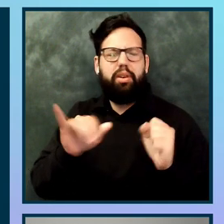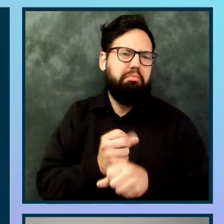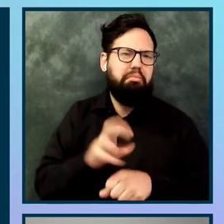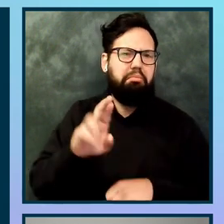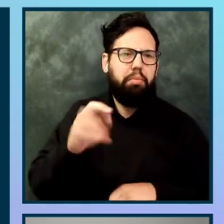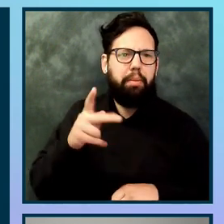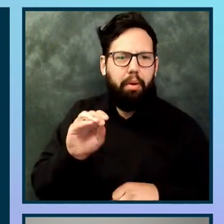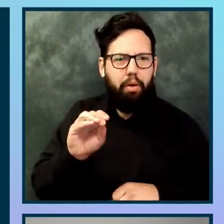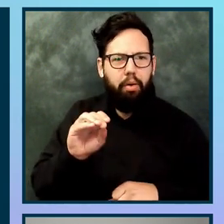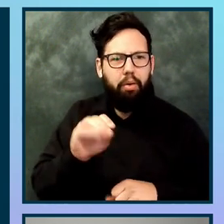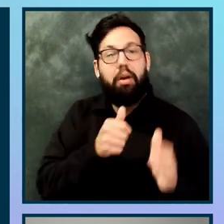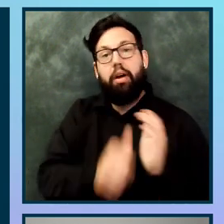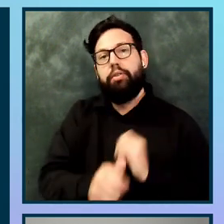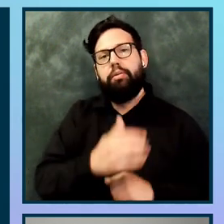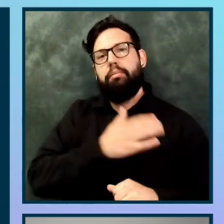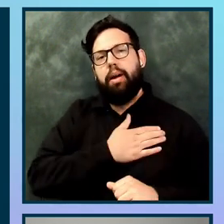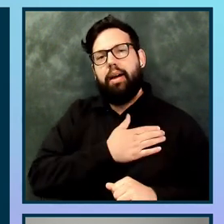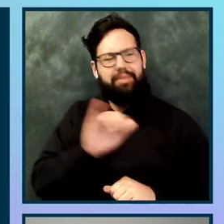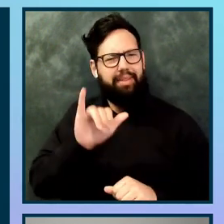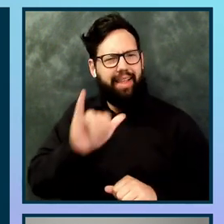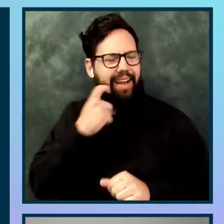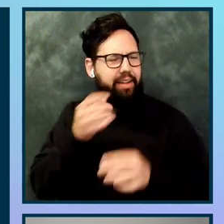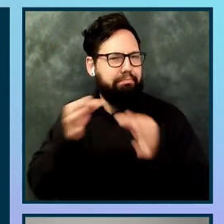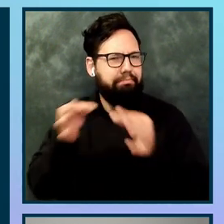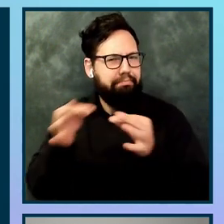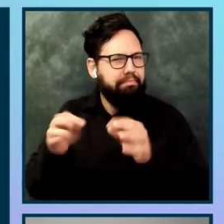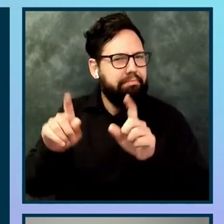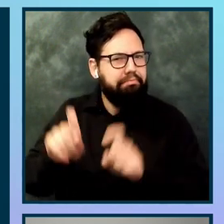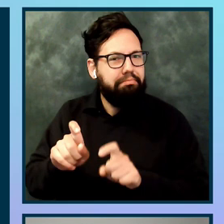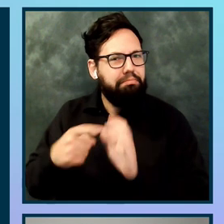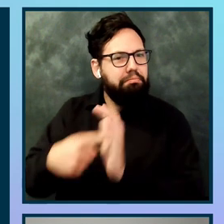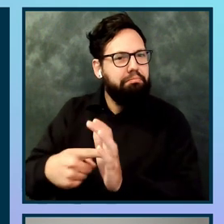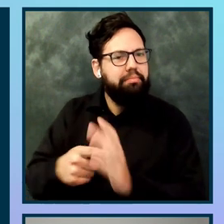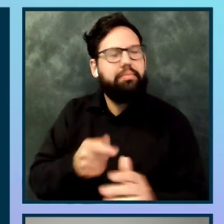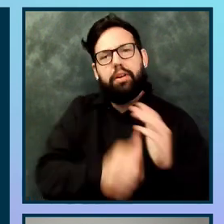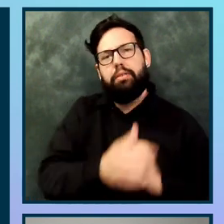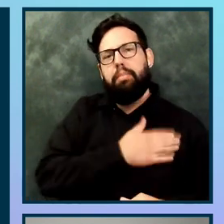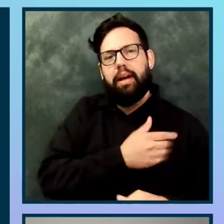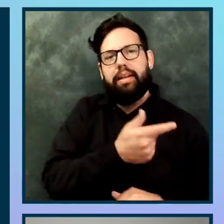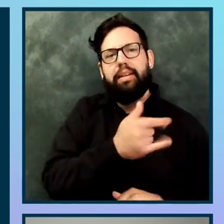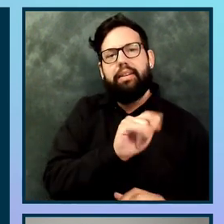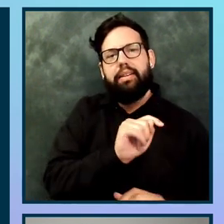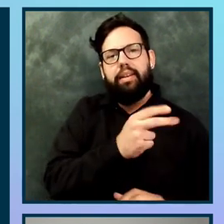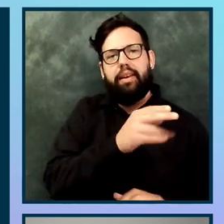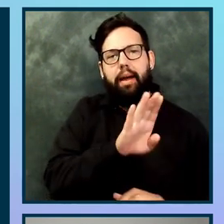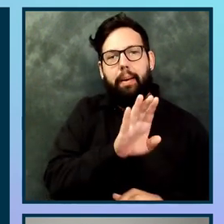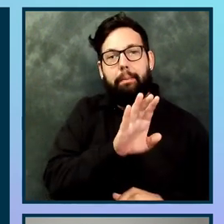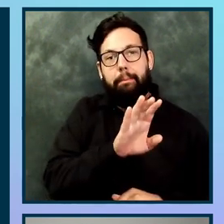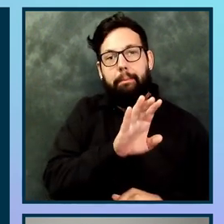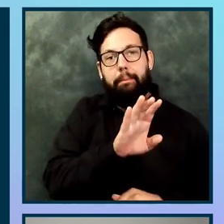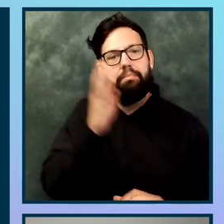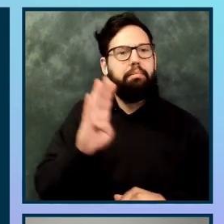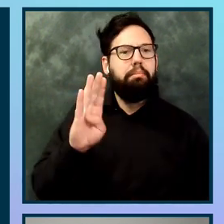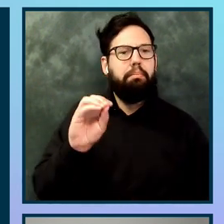is under my GitHub profile. Again, you can find it under my short name, Bologna, B-O-L